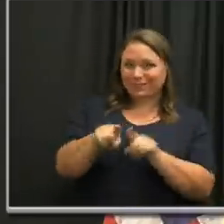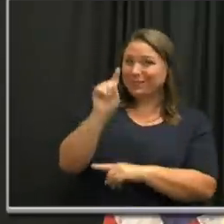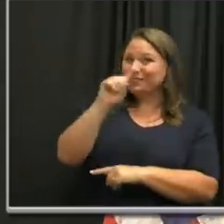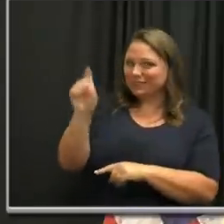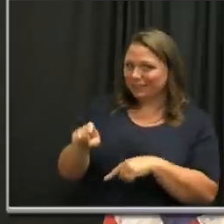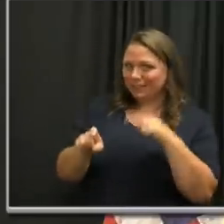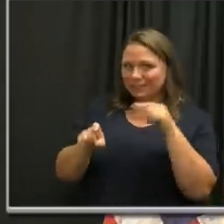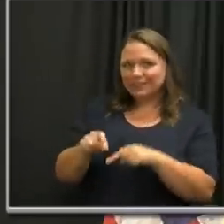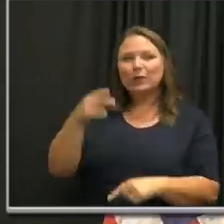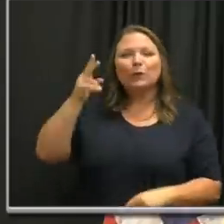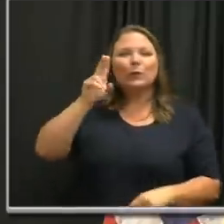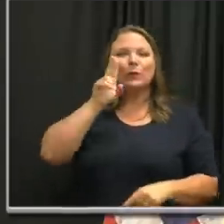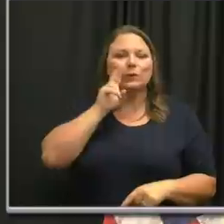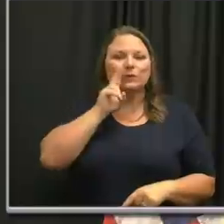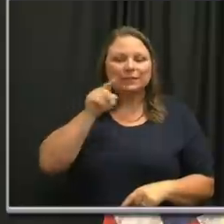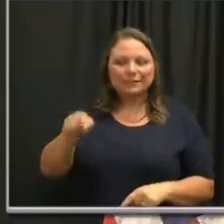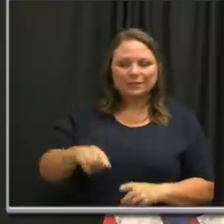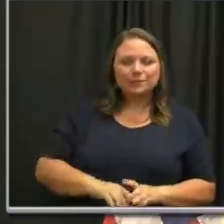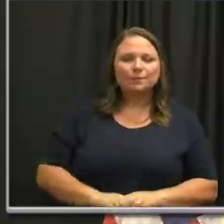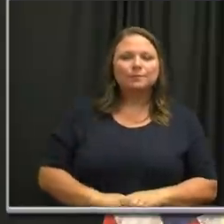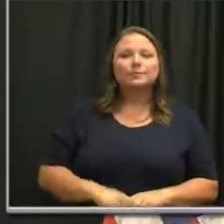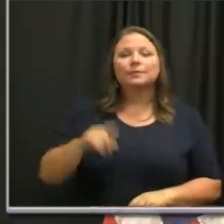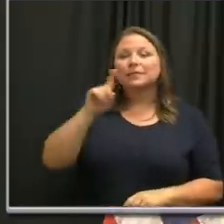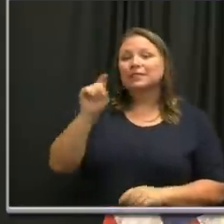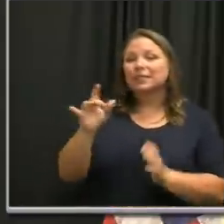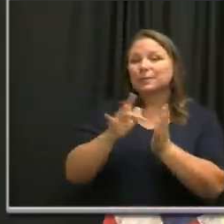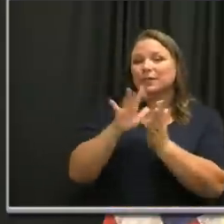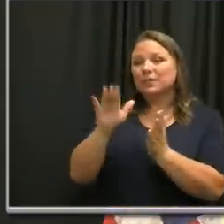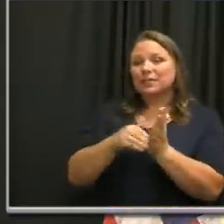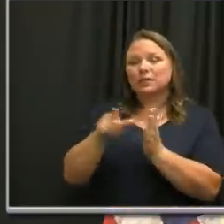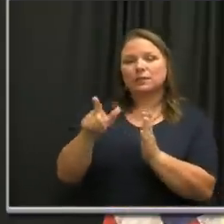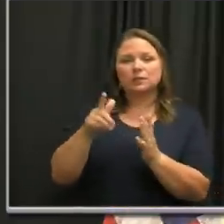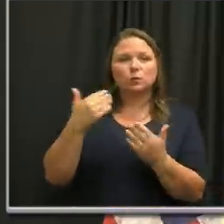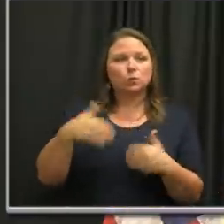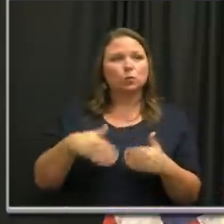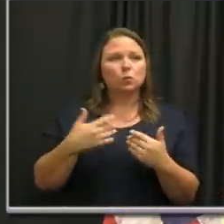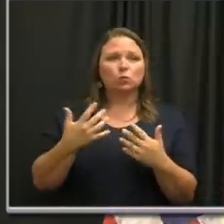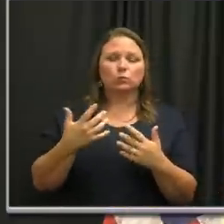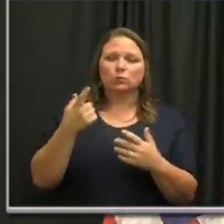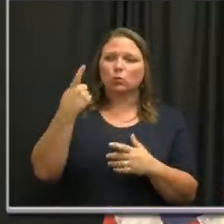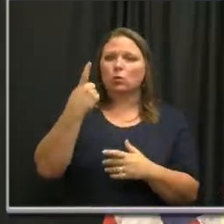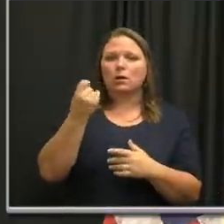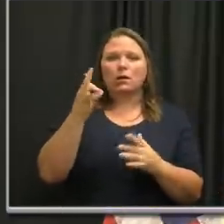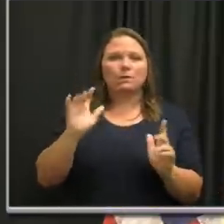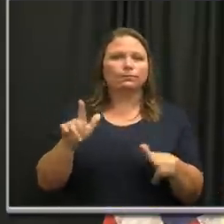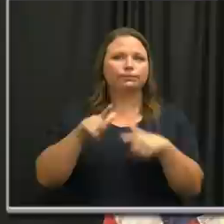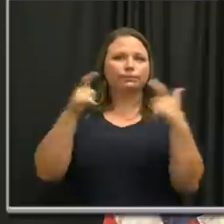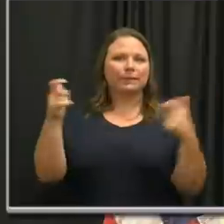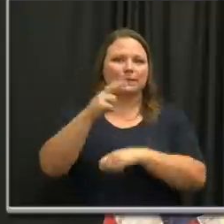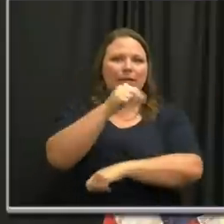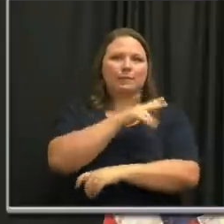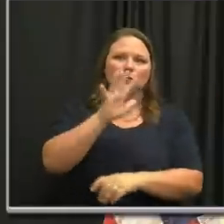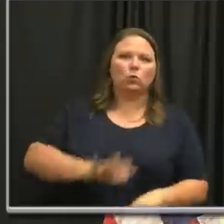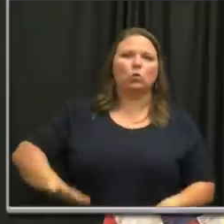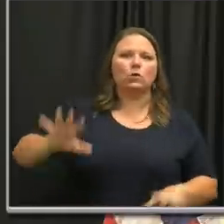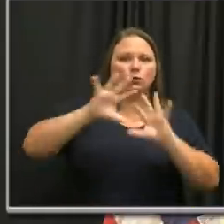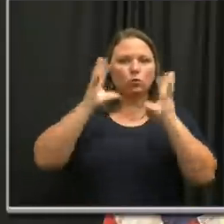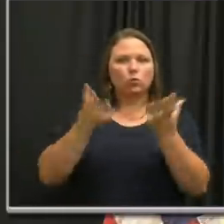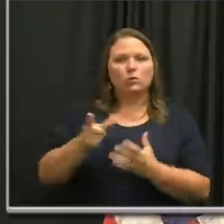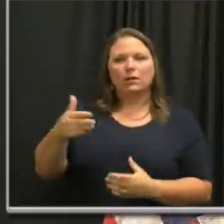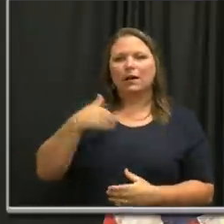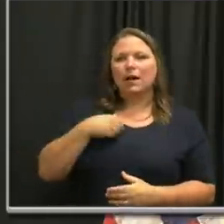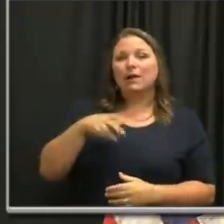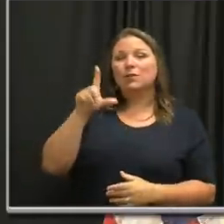in Houston, the Texas Medical Center is one of the largest hospital complexes in the world. They have 20